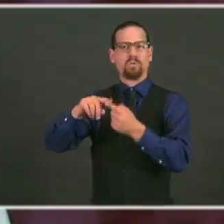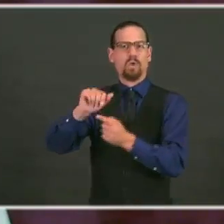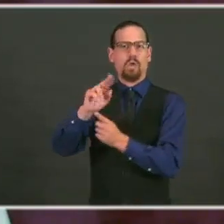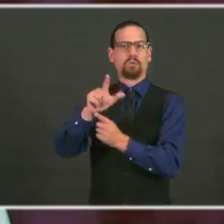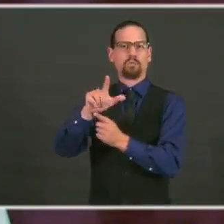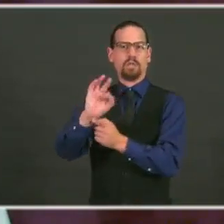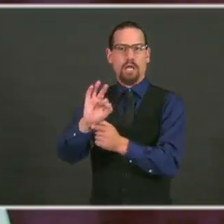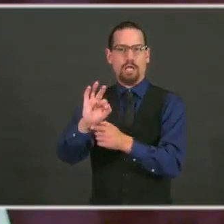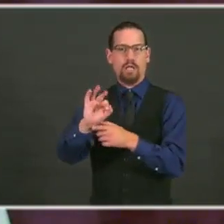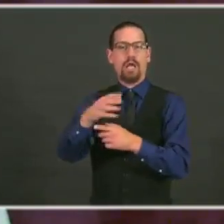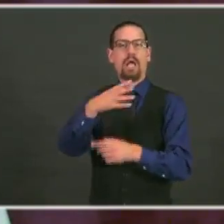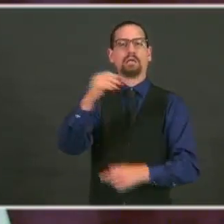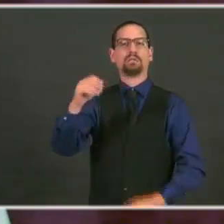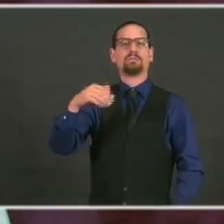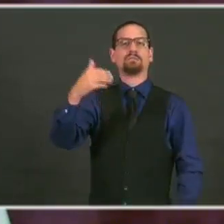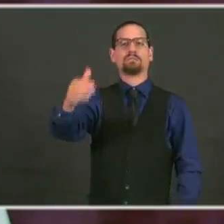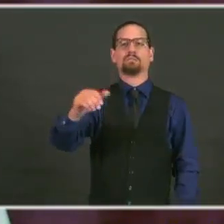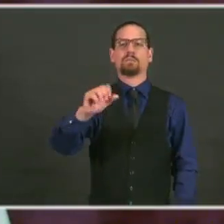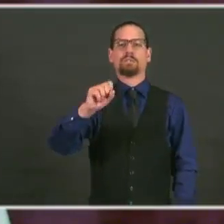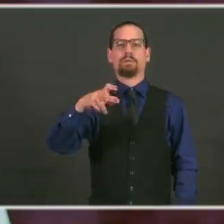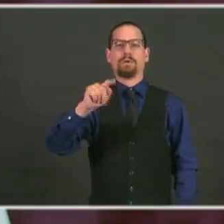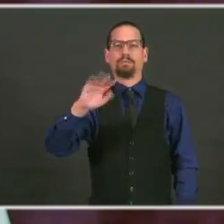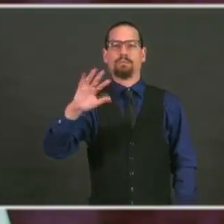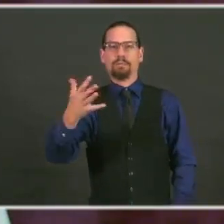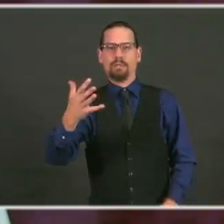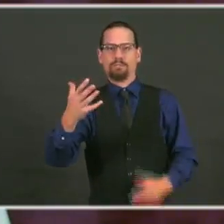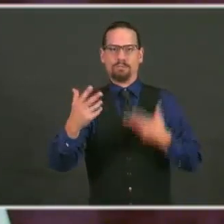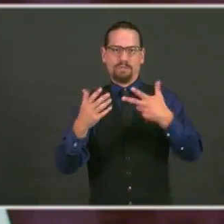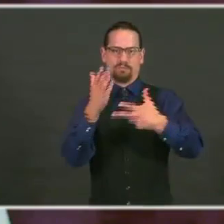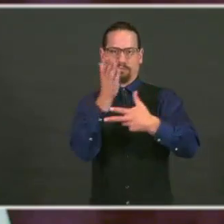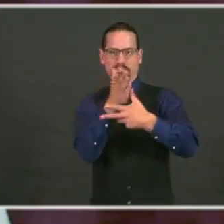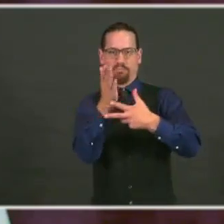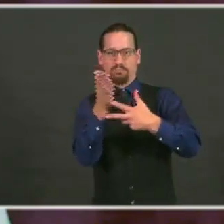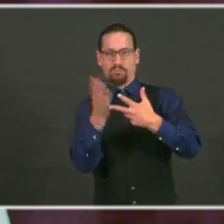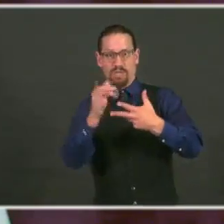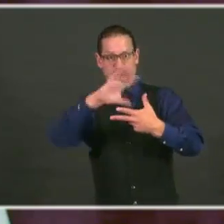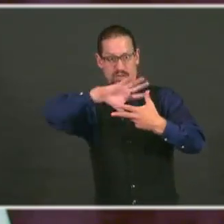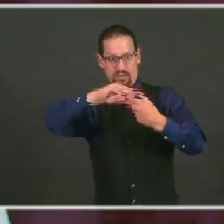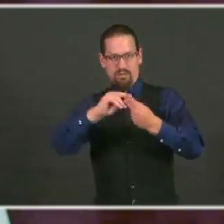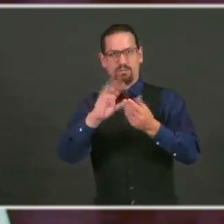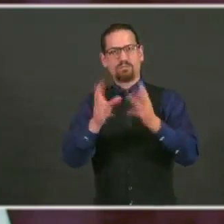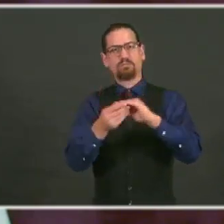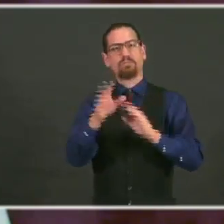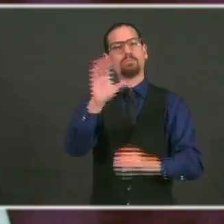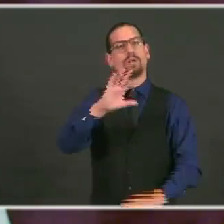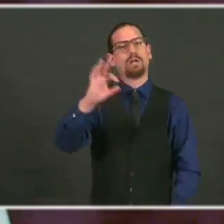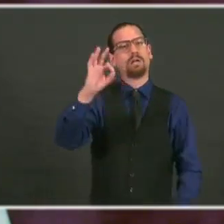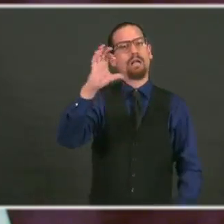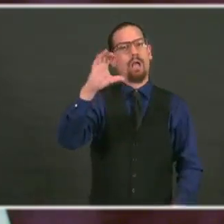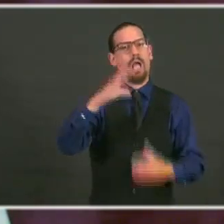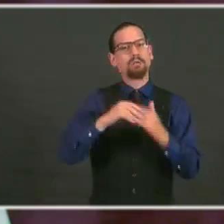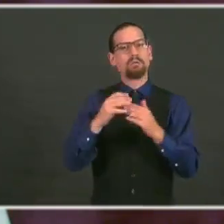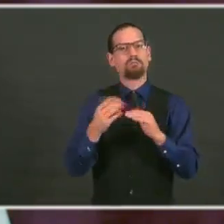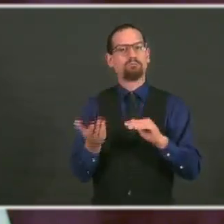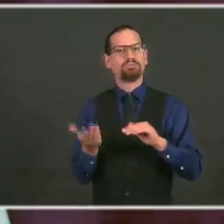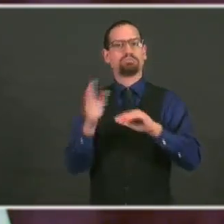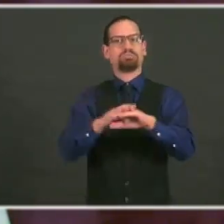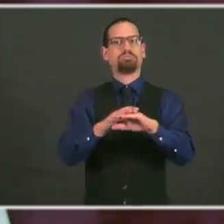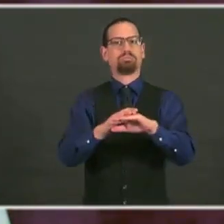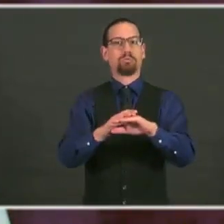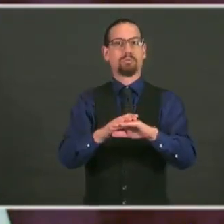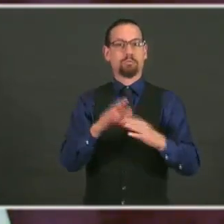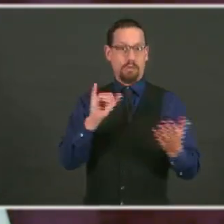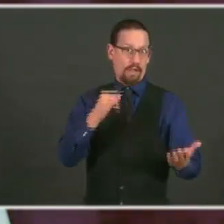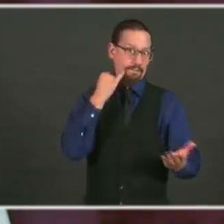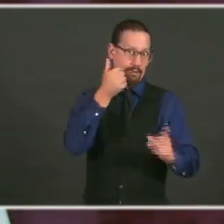additional $900 if you certified as unemployed those weeks. You